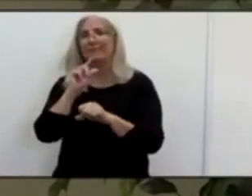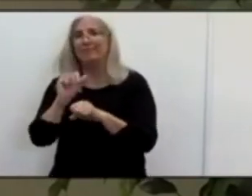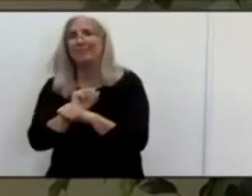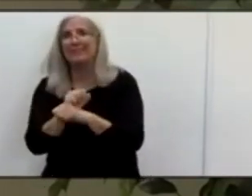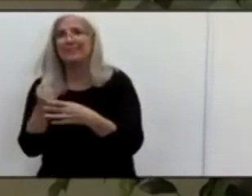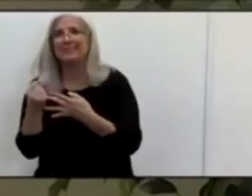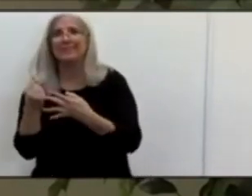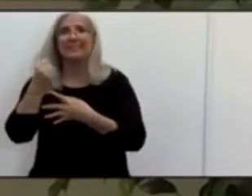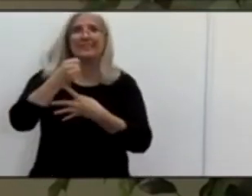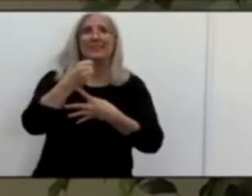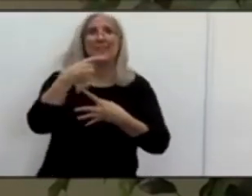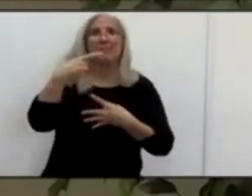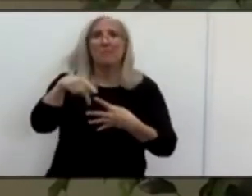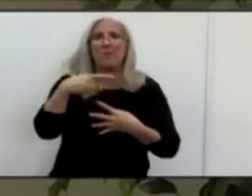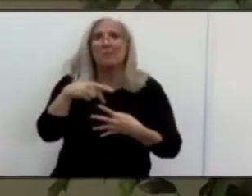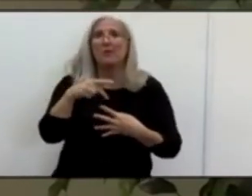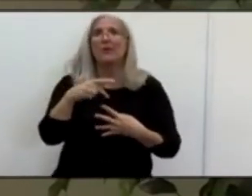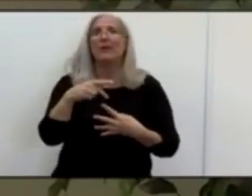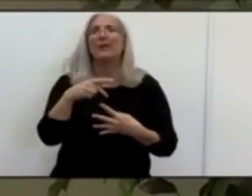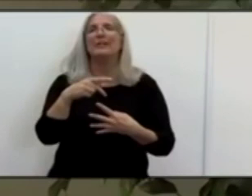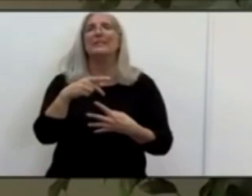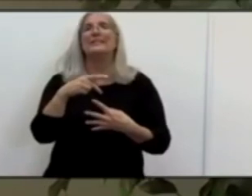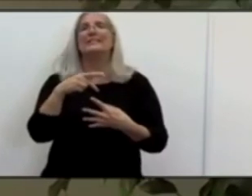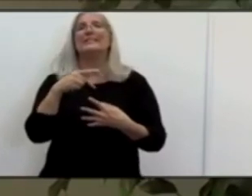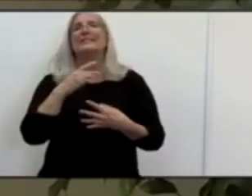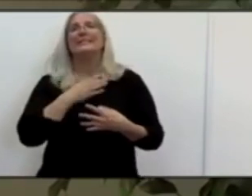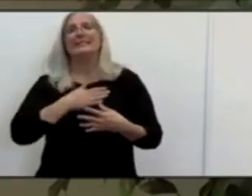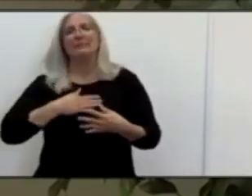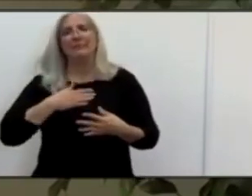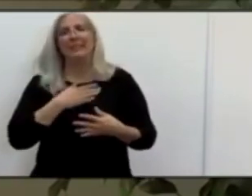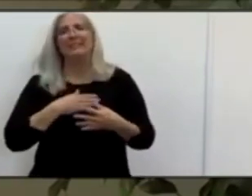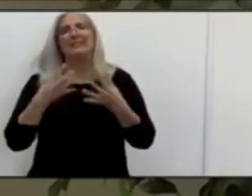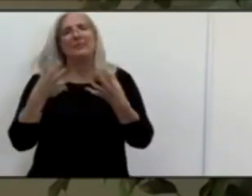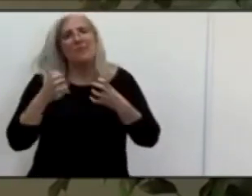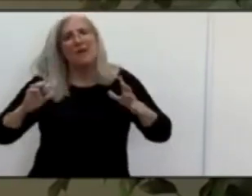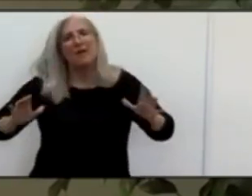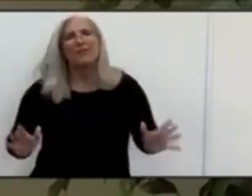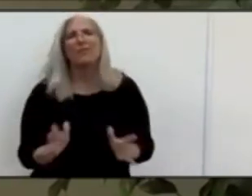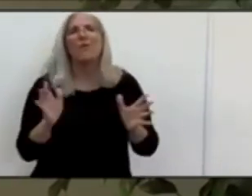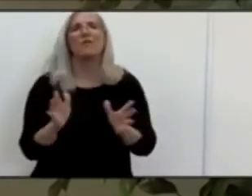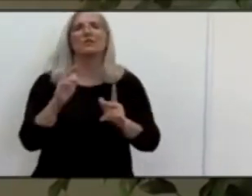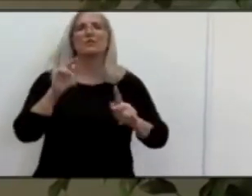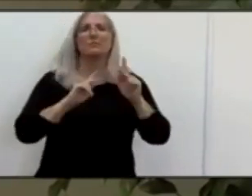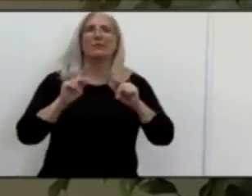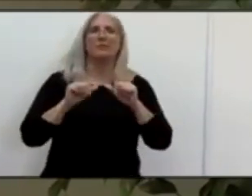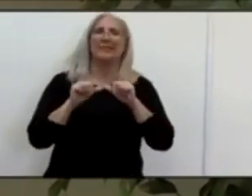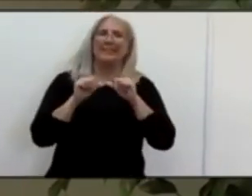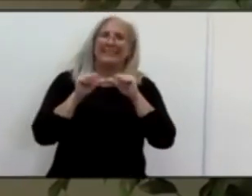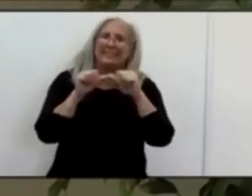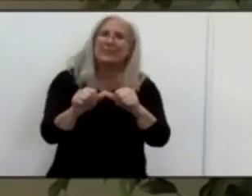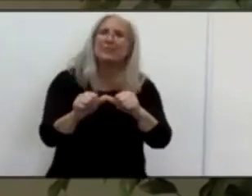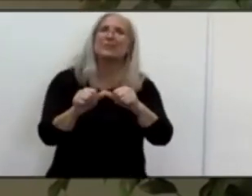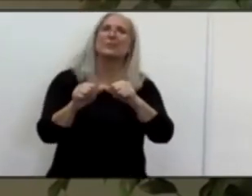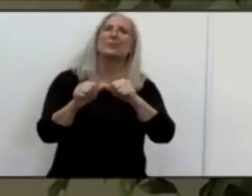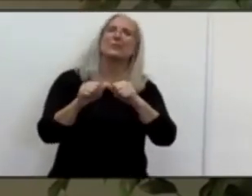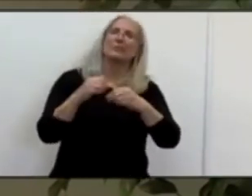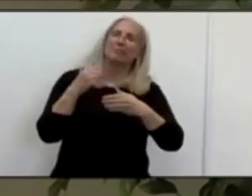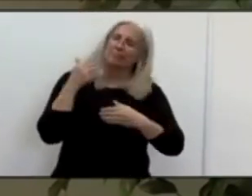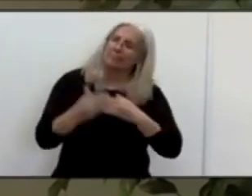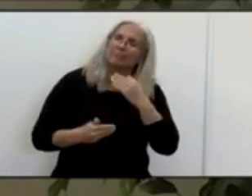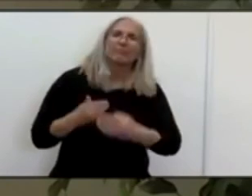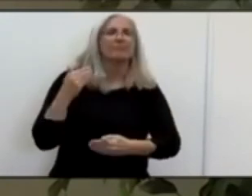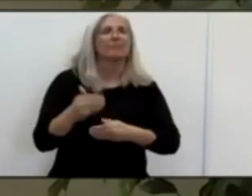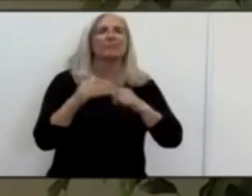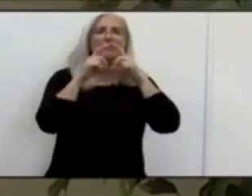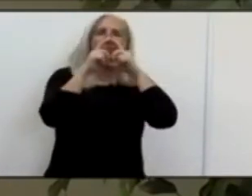folks, please continue to keep vigilant. Um, now is not the time to ease up. We're, we're gaining momentum and let's keep it going. Um, Lyndon,